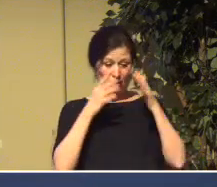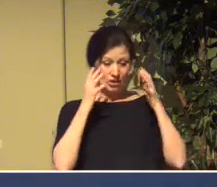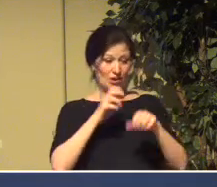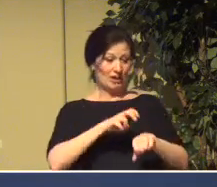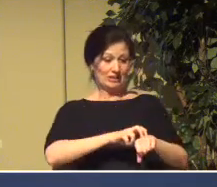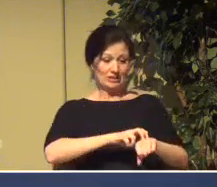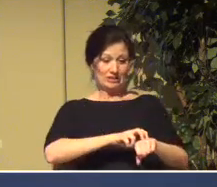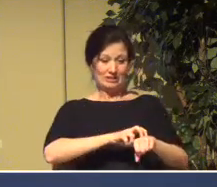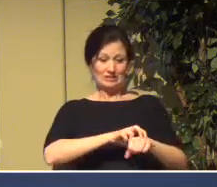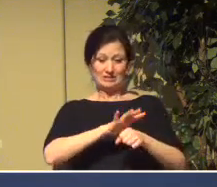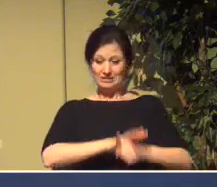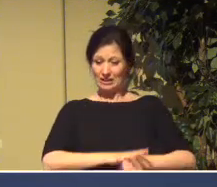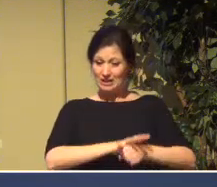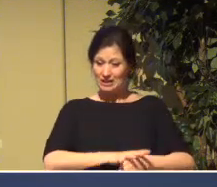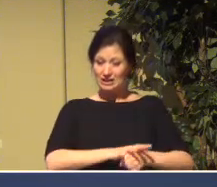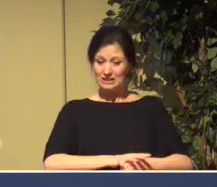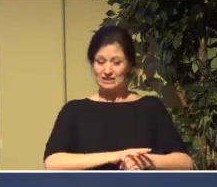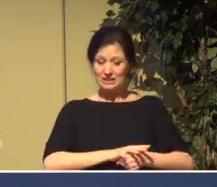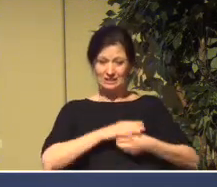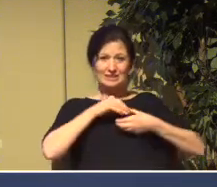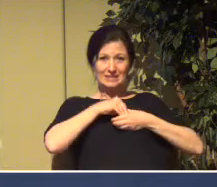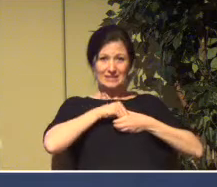anxiety be sown.